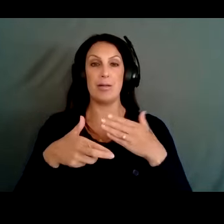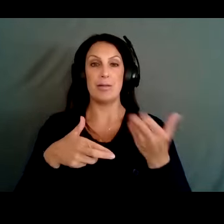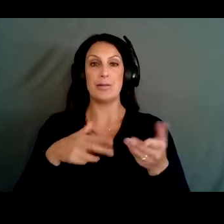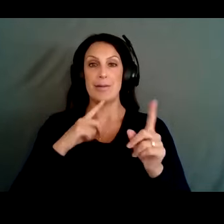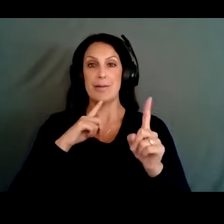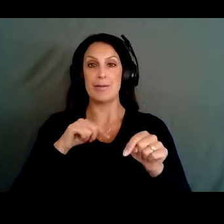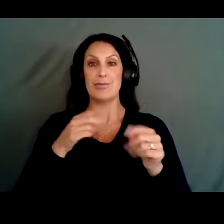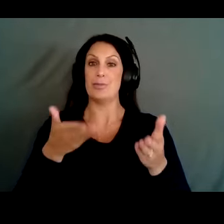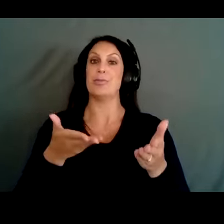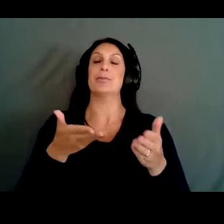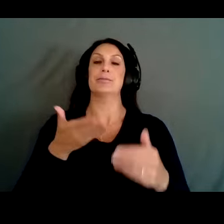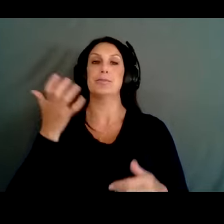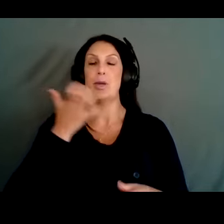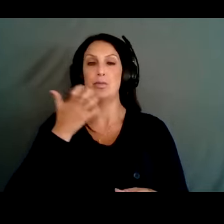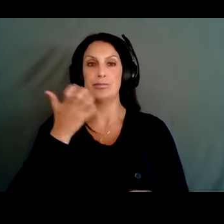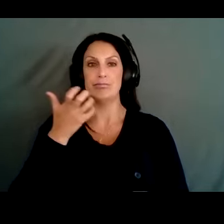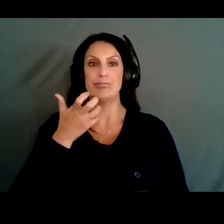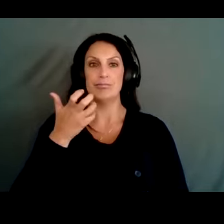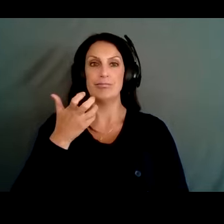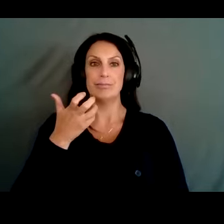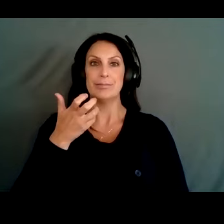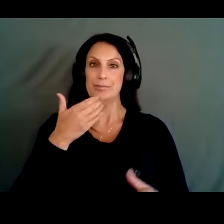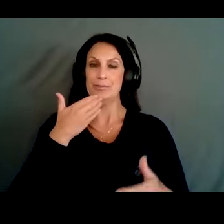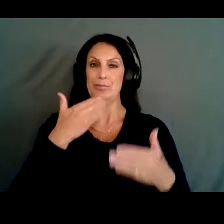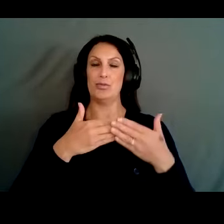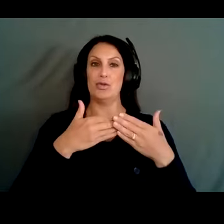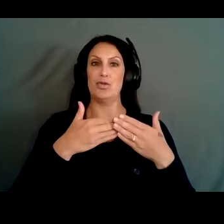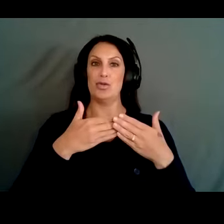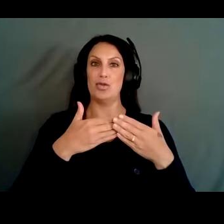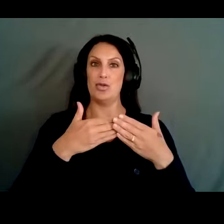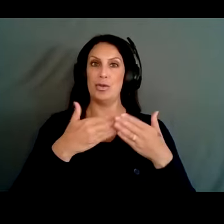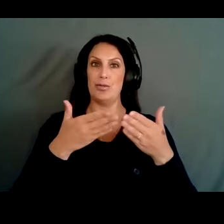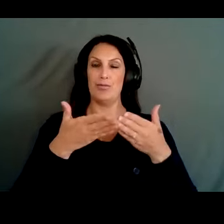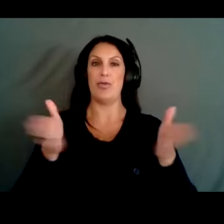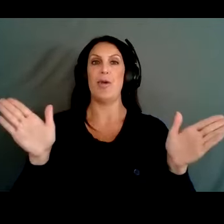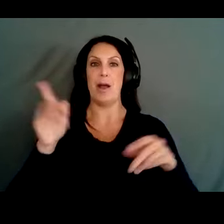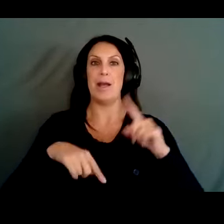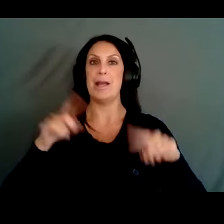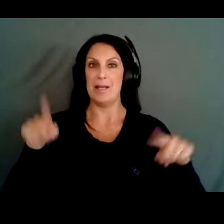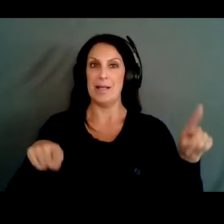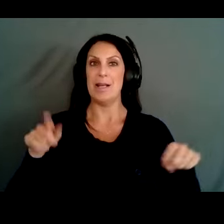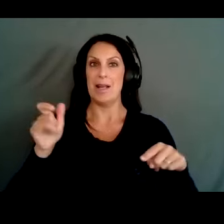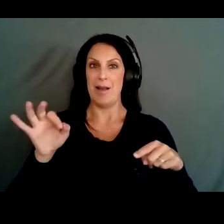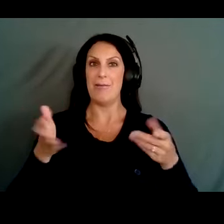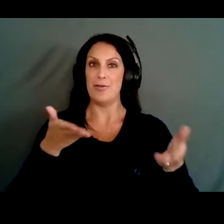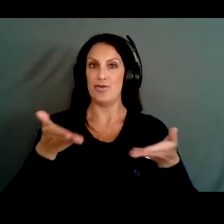And there you see. Wow. We have, again, really nice representation across the age groups, which is fantastic.